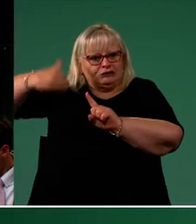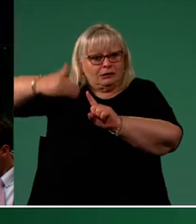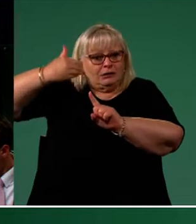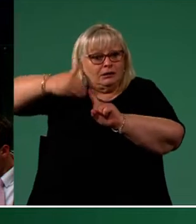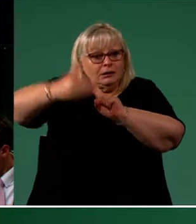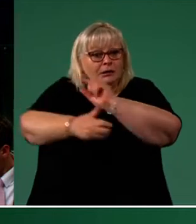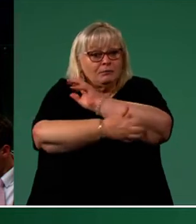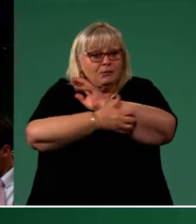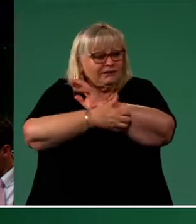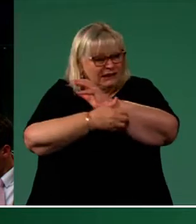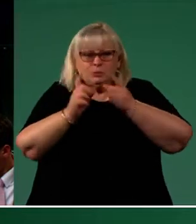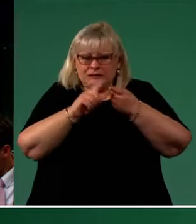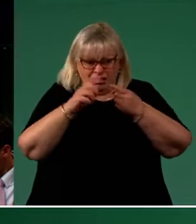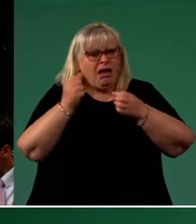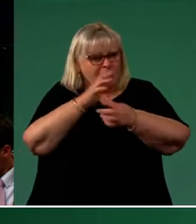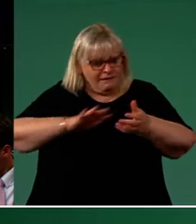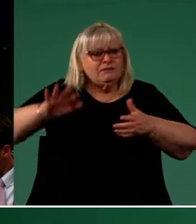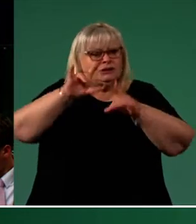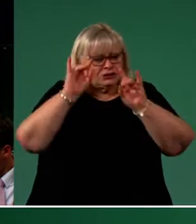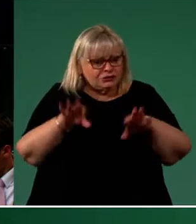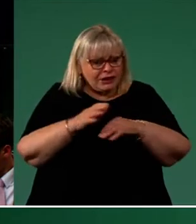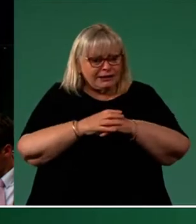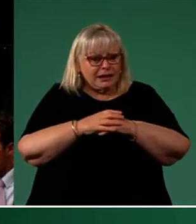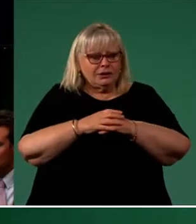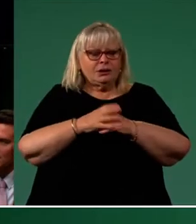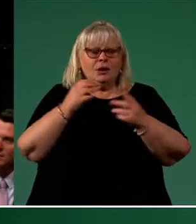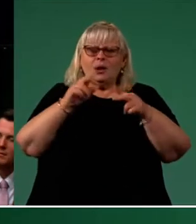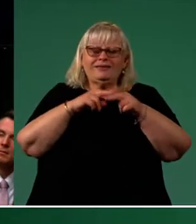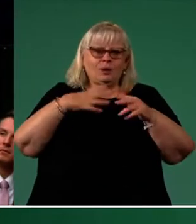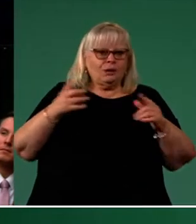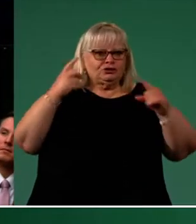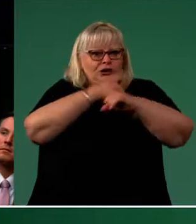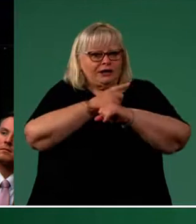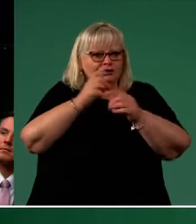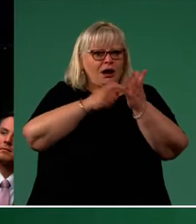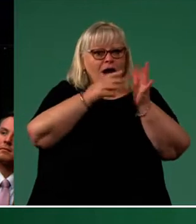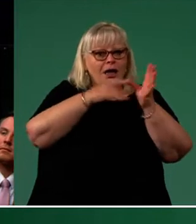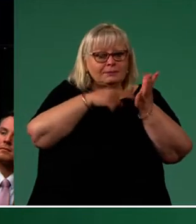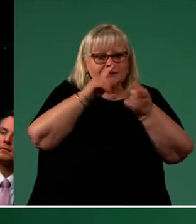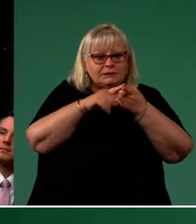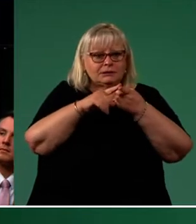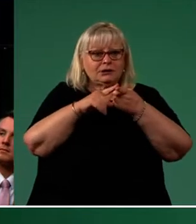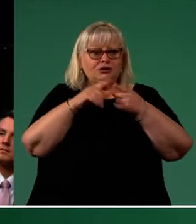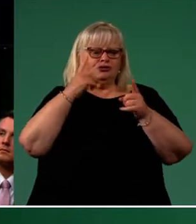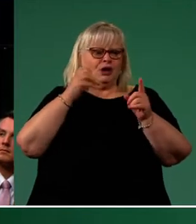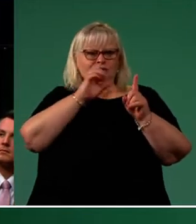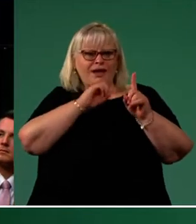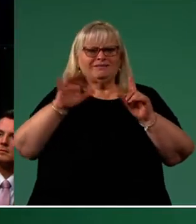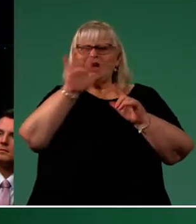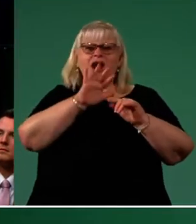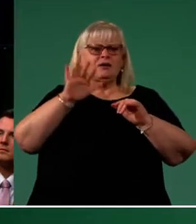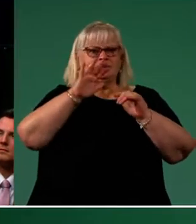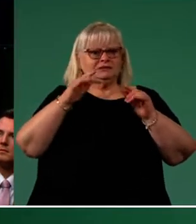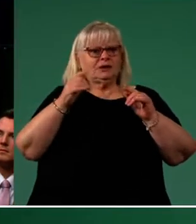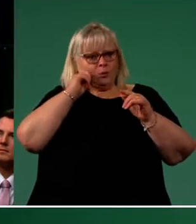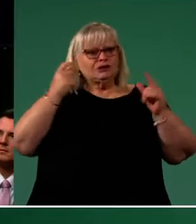that still exists in our nation. The decision to take action on climate change and to put the environment back as a priority will save